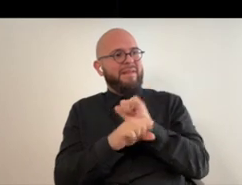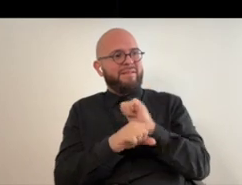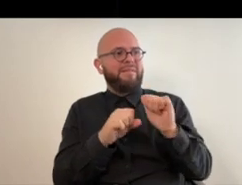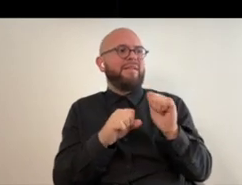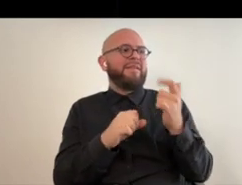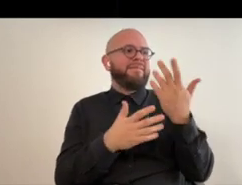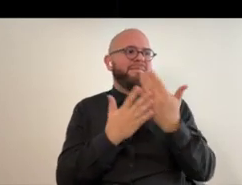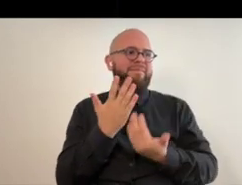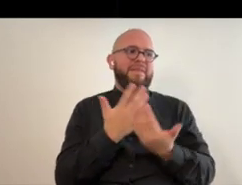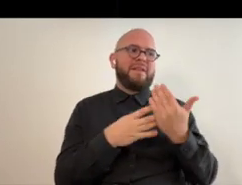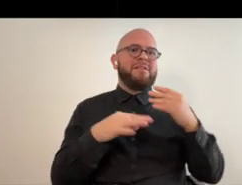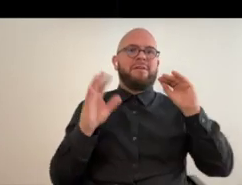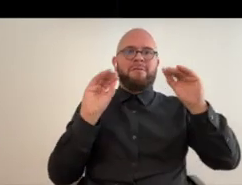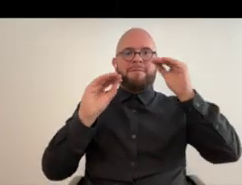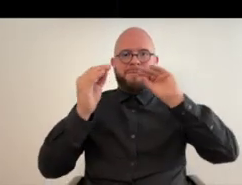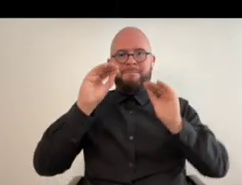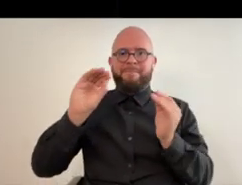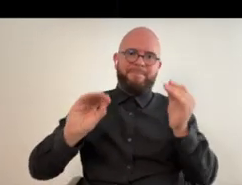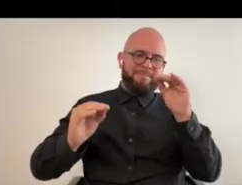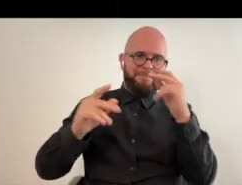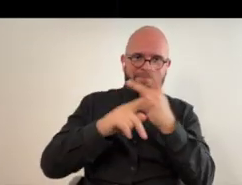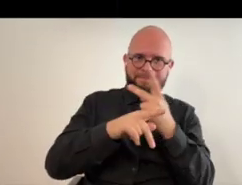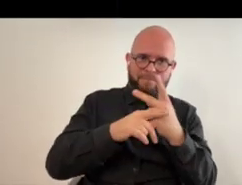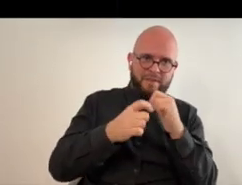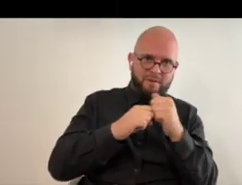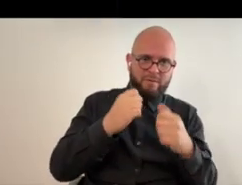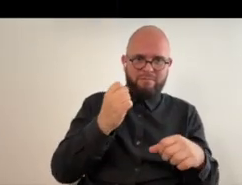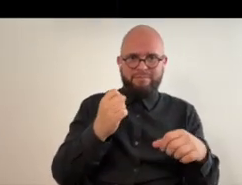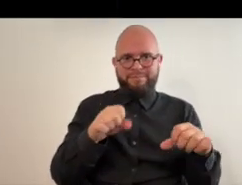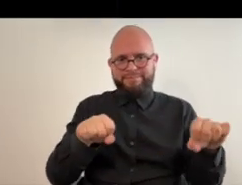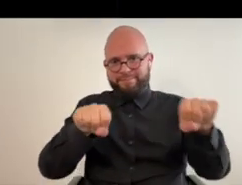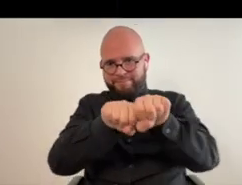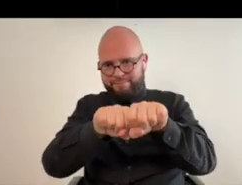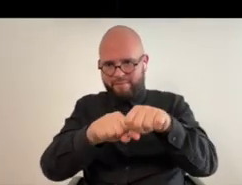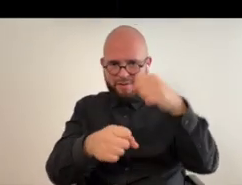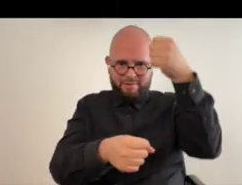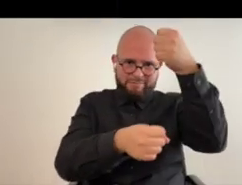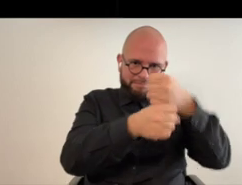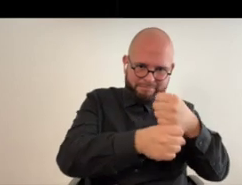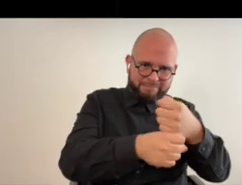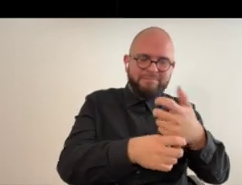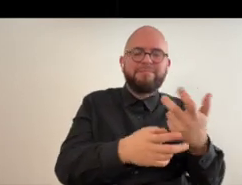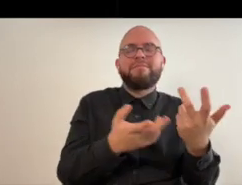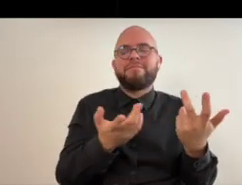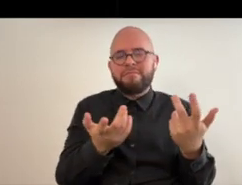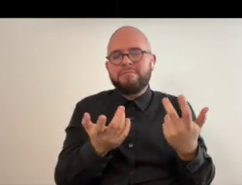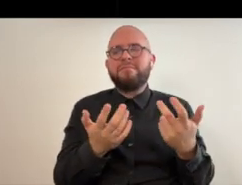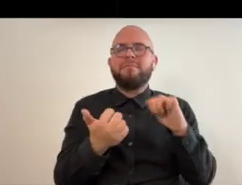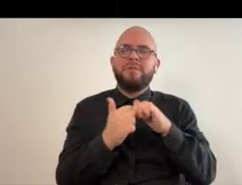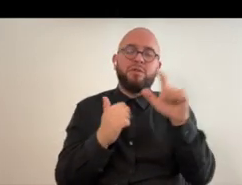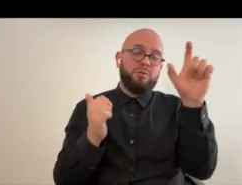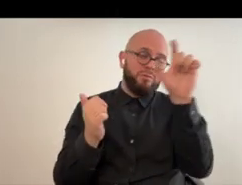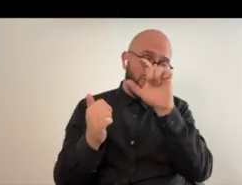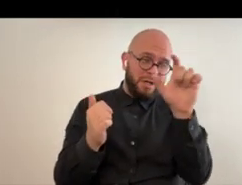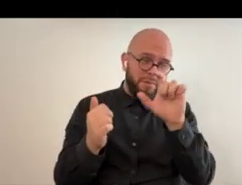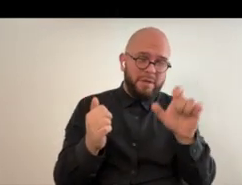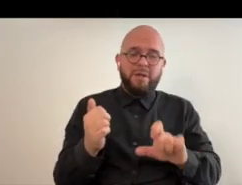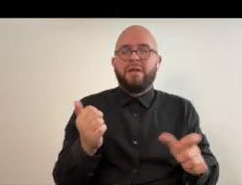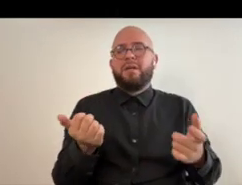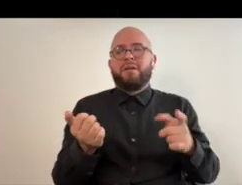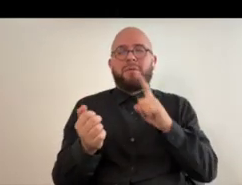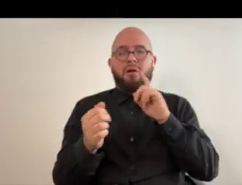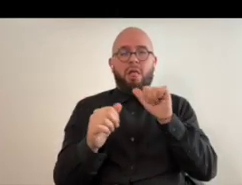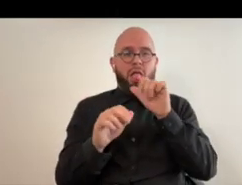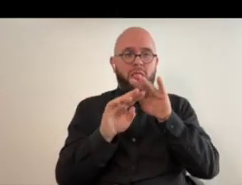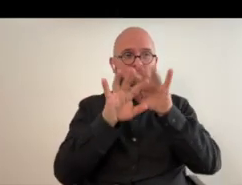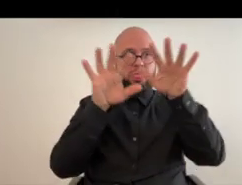ones that are good at the the hands-on figuring out how to attach things and you know how to spray paint things without